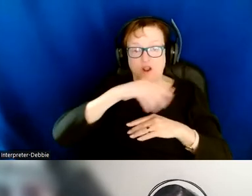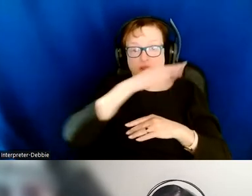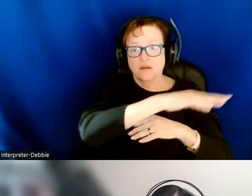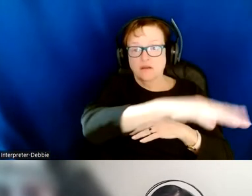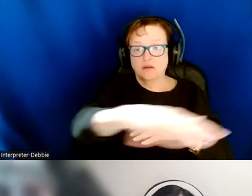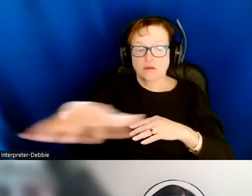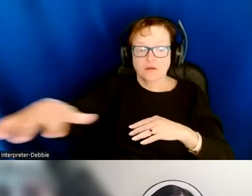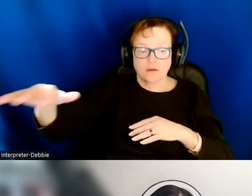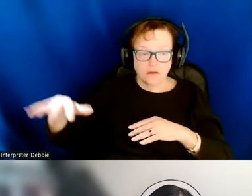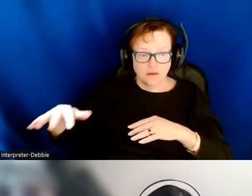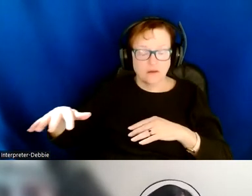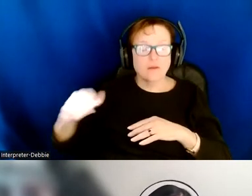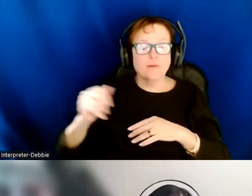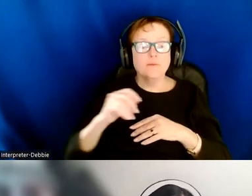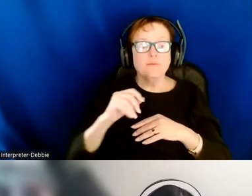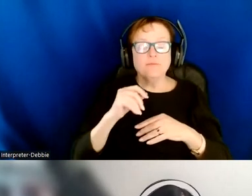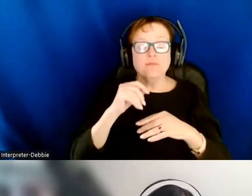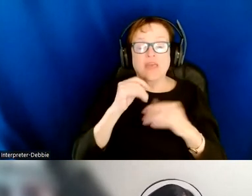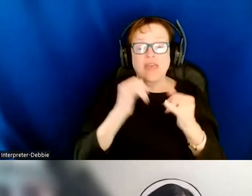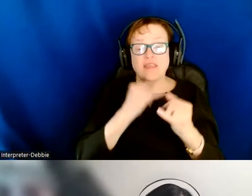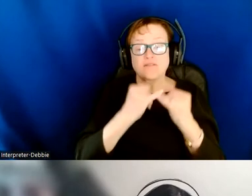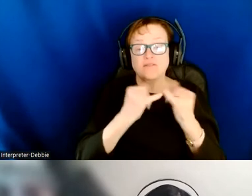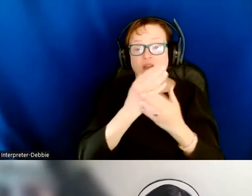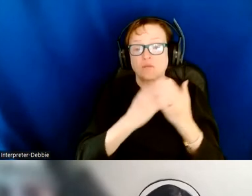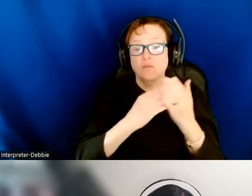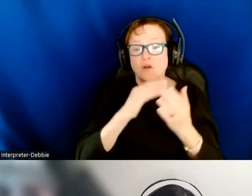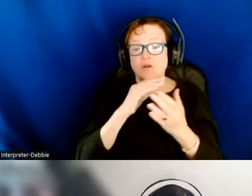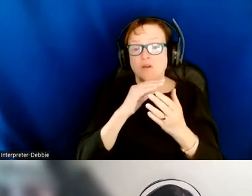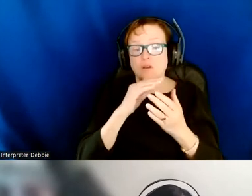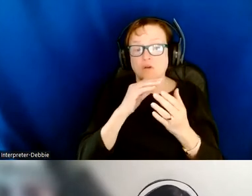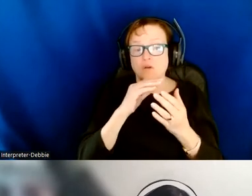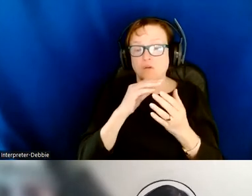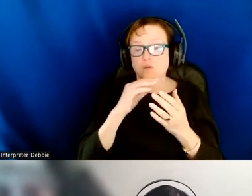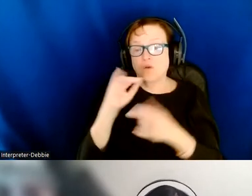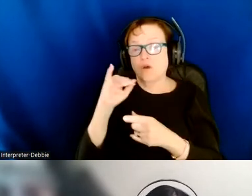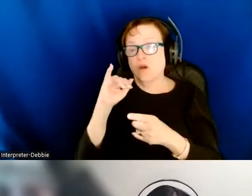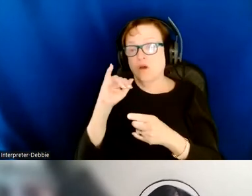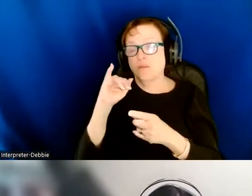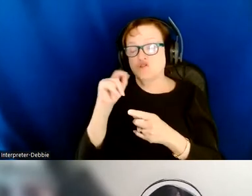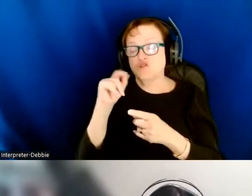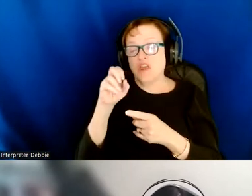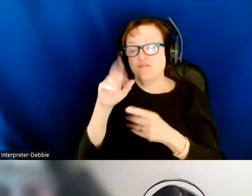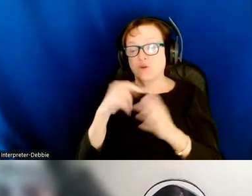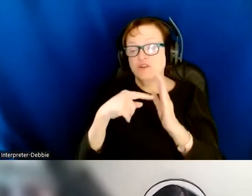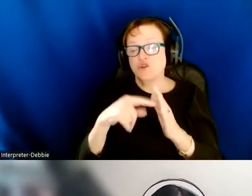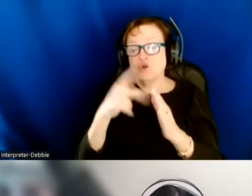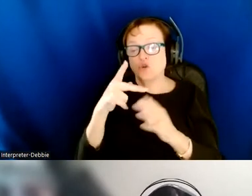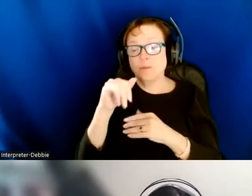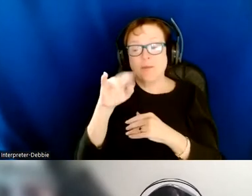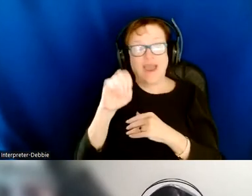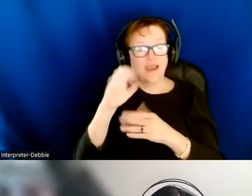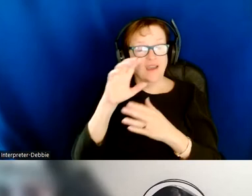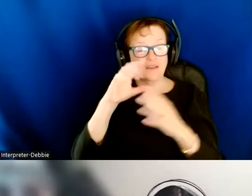map. So, finally, Jeff has shown you some pie charts, and now I'm going to show you another type of chart, which is